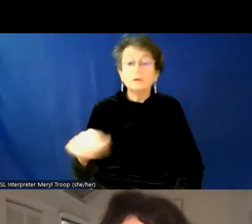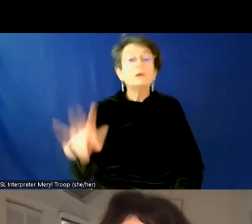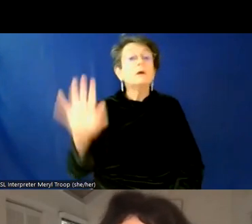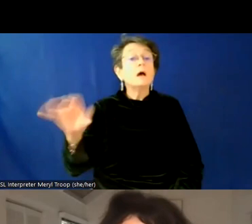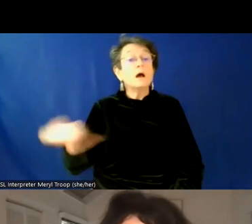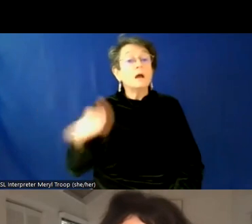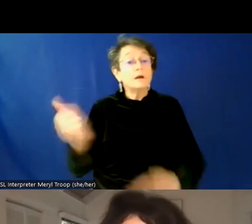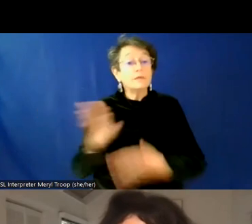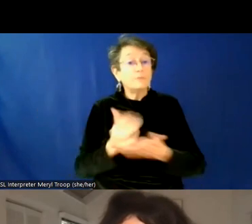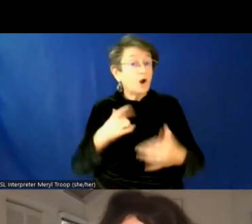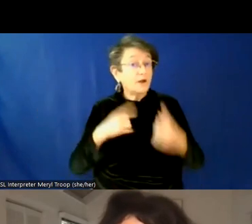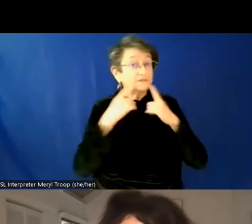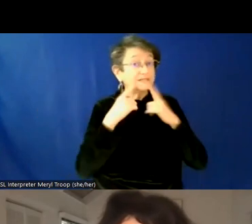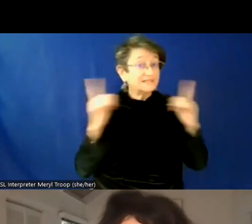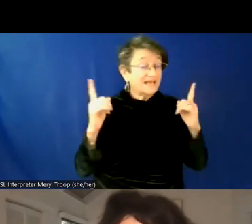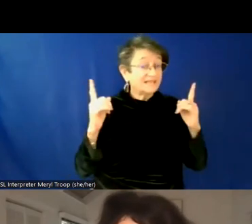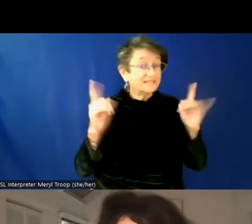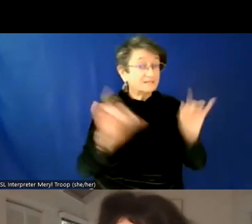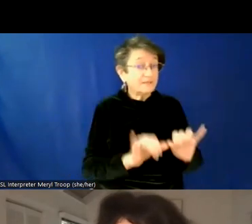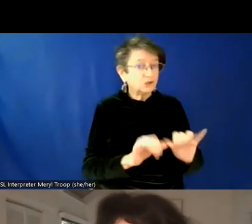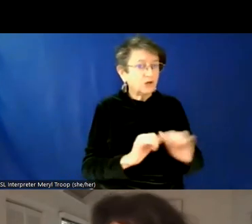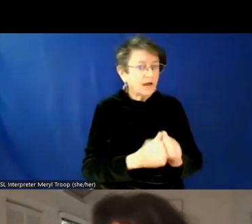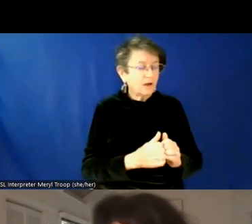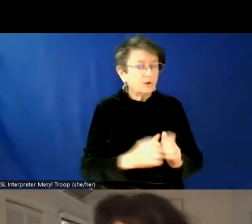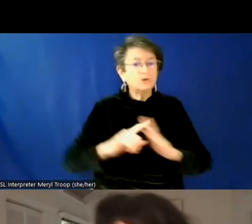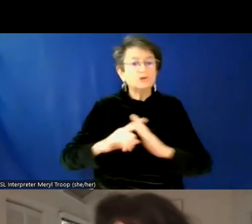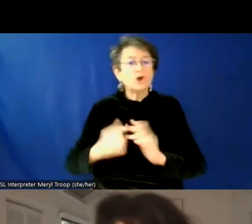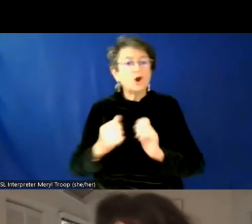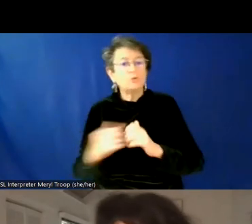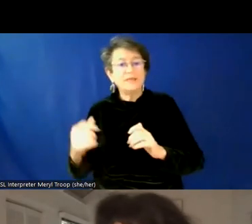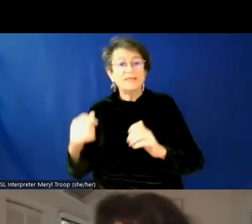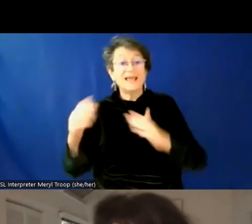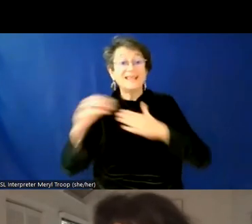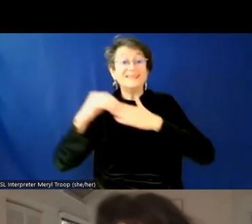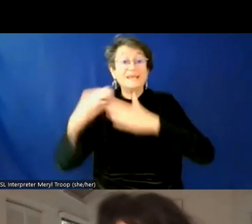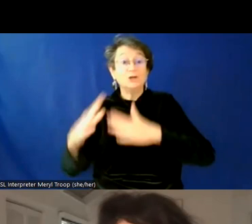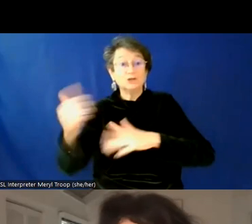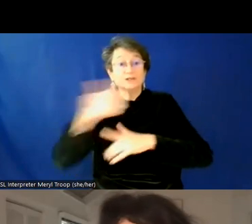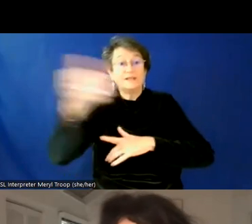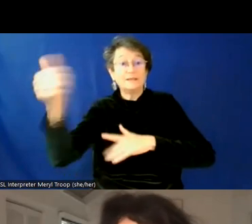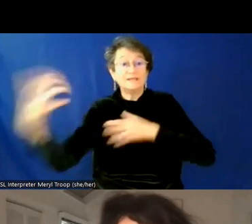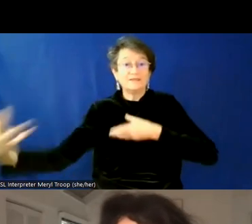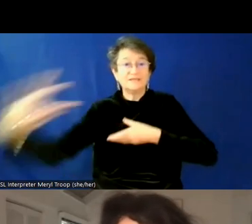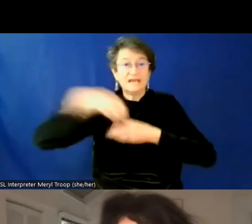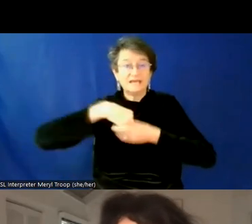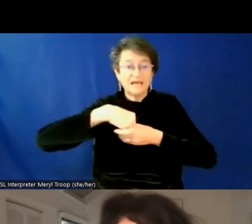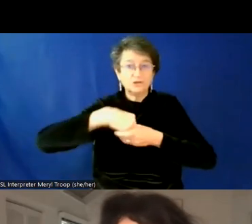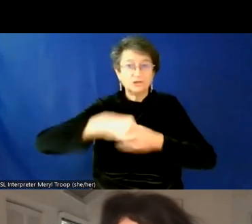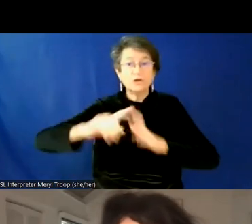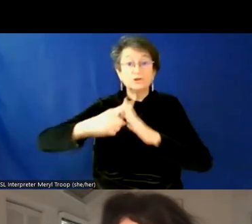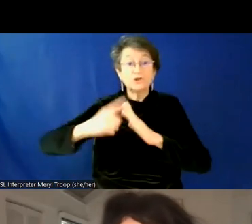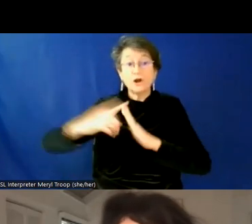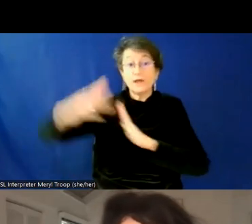was, uh, really starting with engaged leaders. So it started at the top and we needed